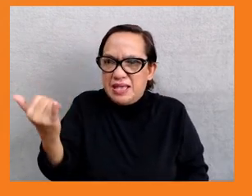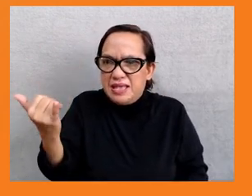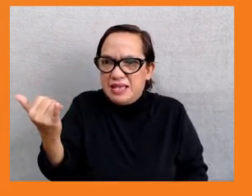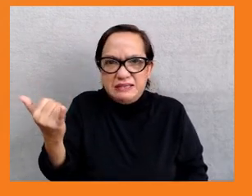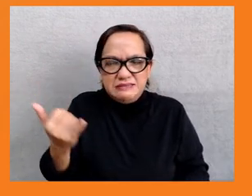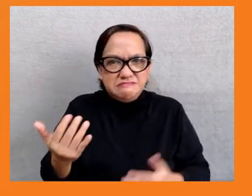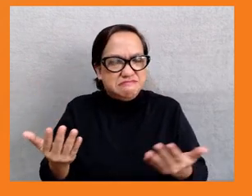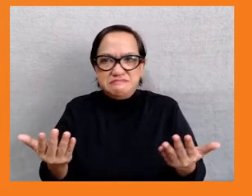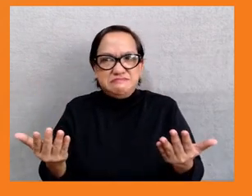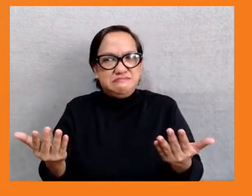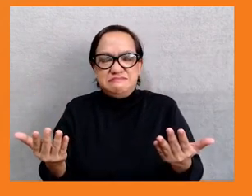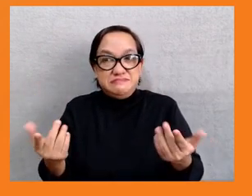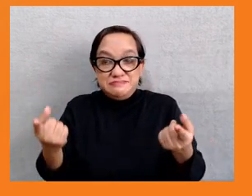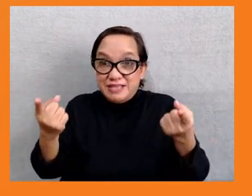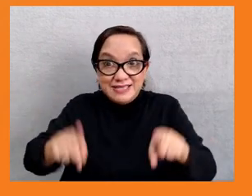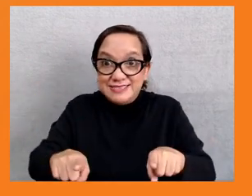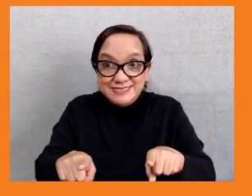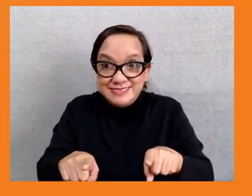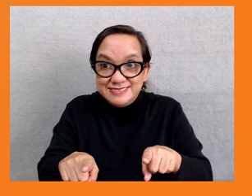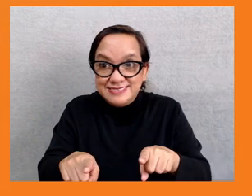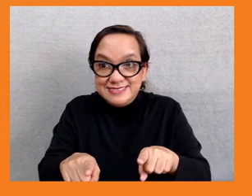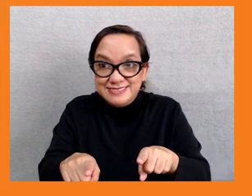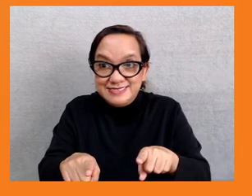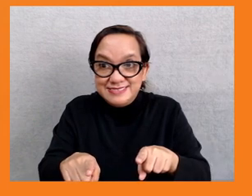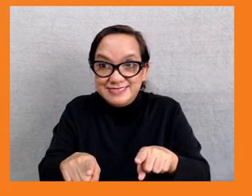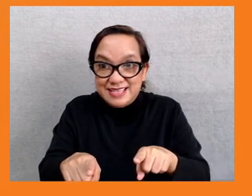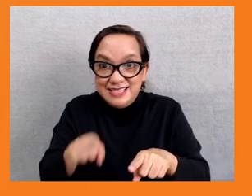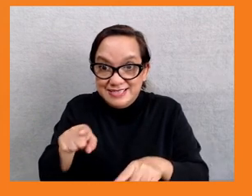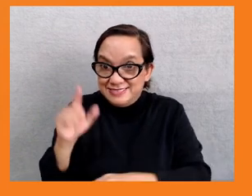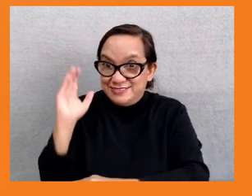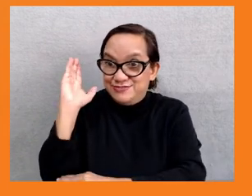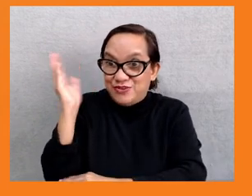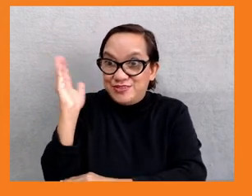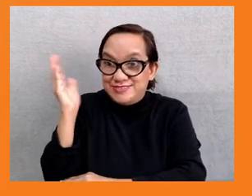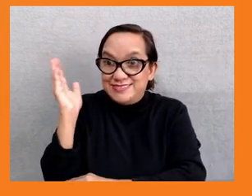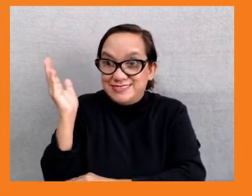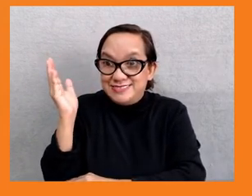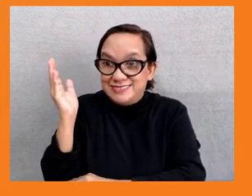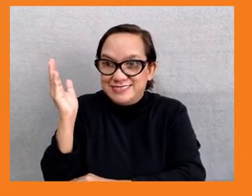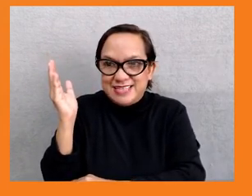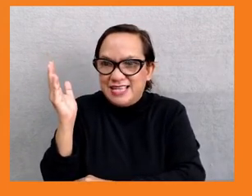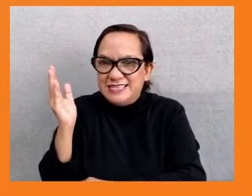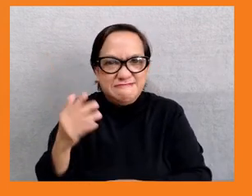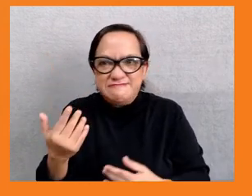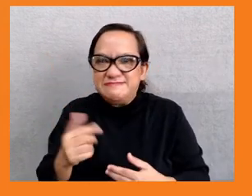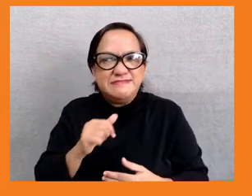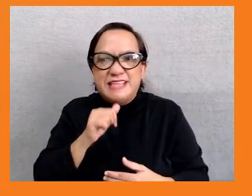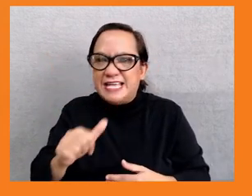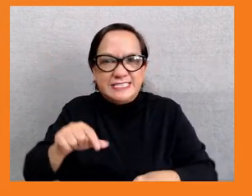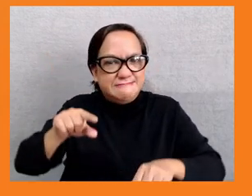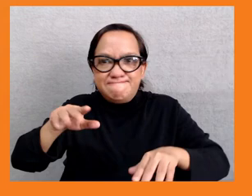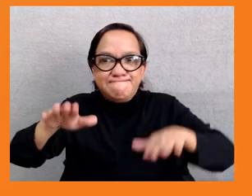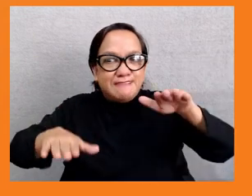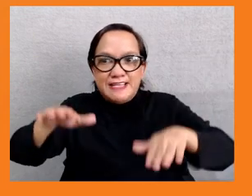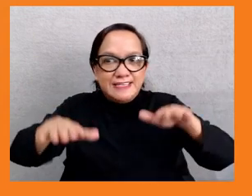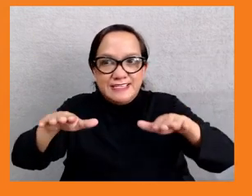Ritu was talking about in her presentation briefly, the imbalance of power, that the people who don't want that to happen have access